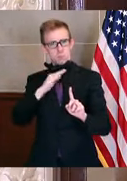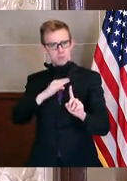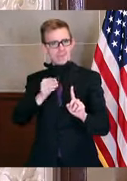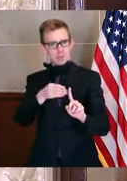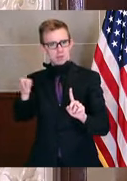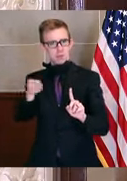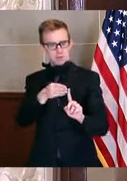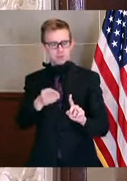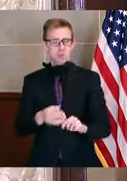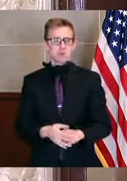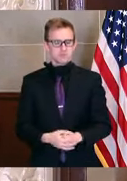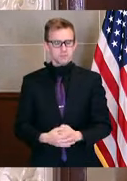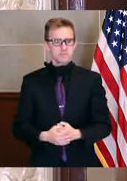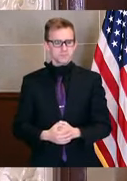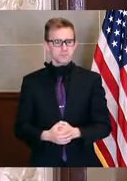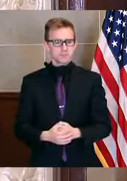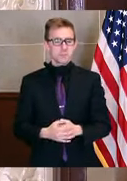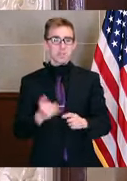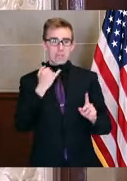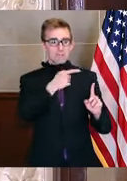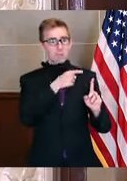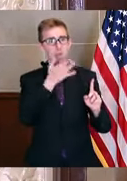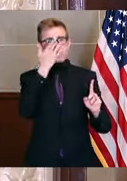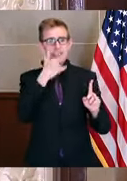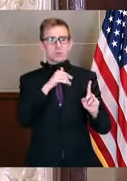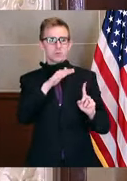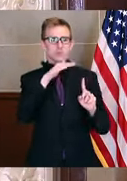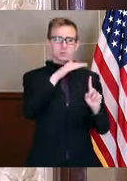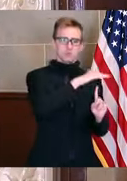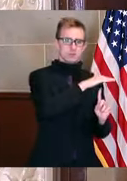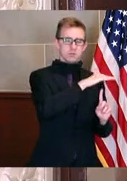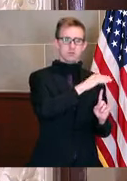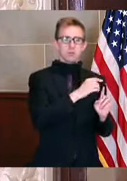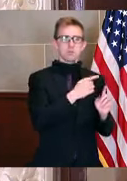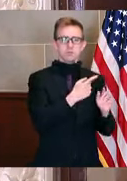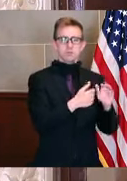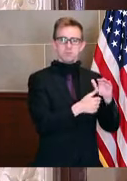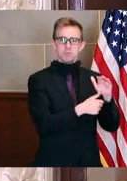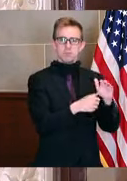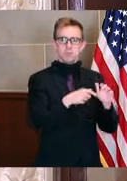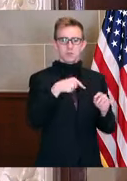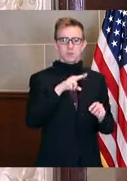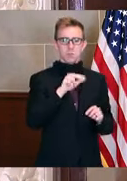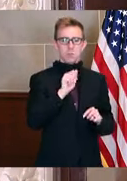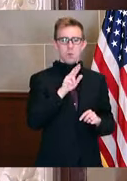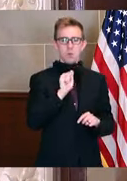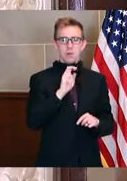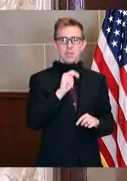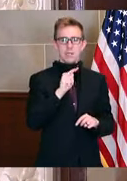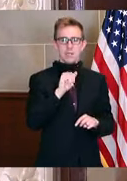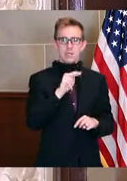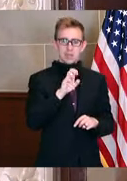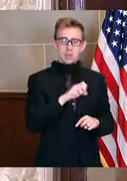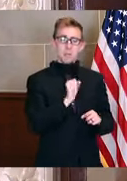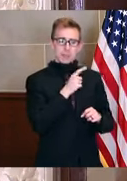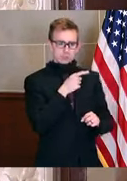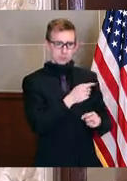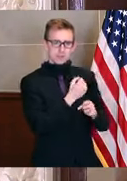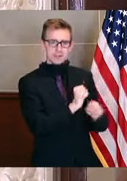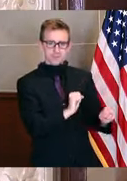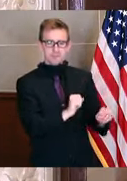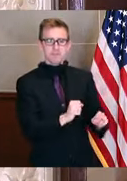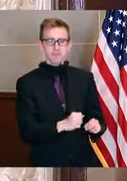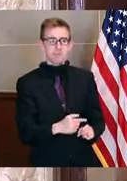identifying those. And so, again, cannot thank them enough. We think what they do is incredibly important.